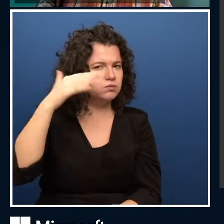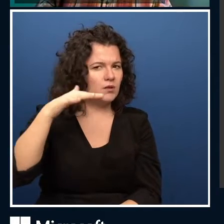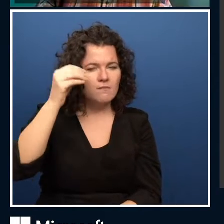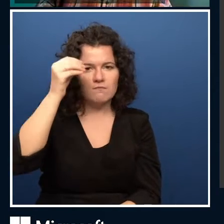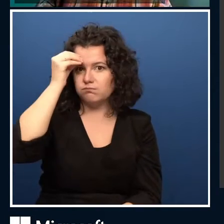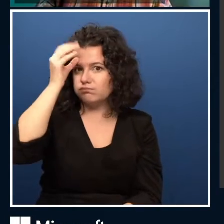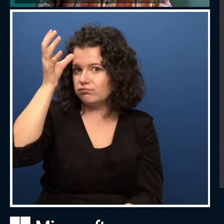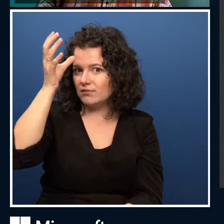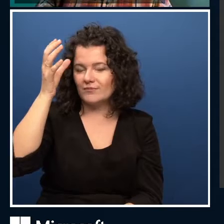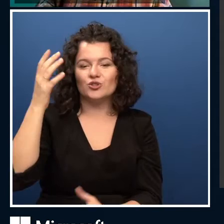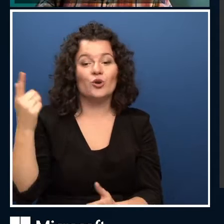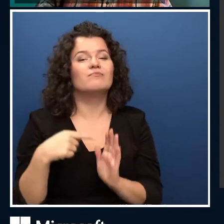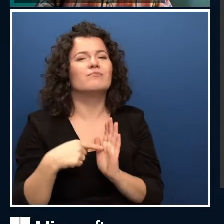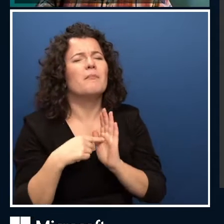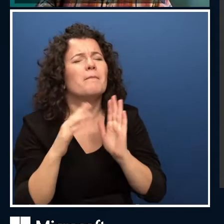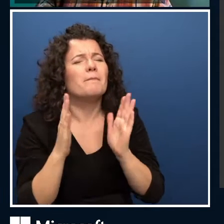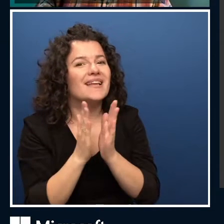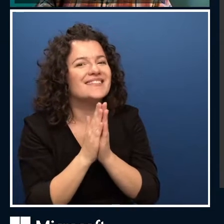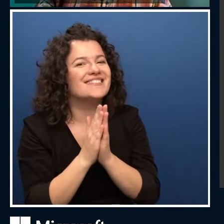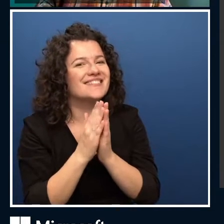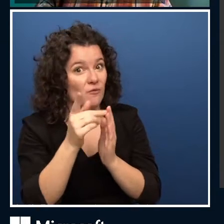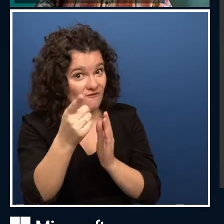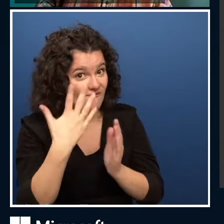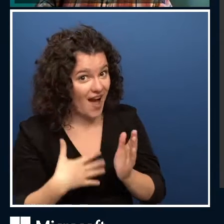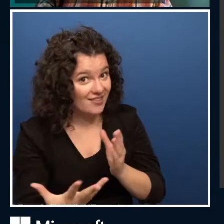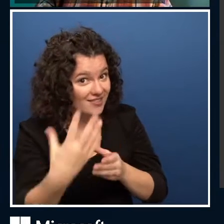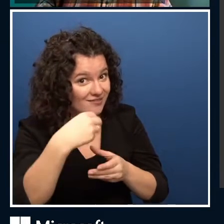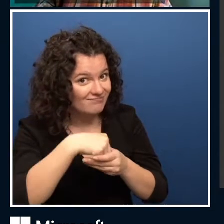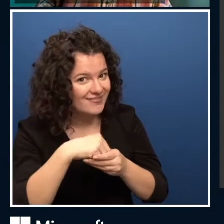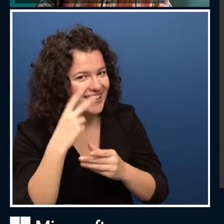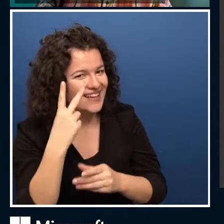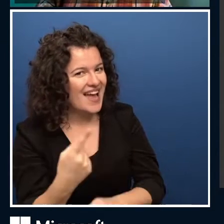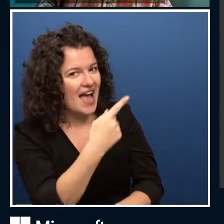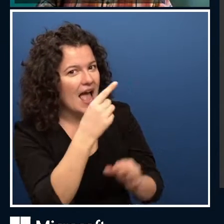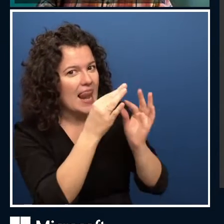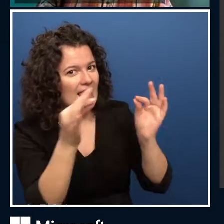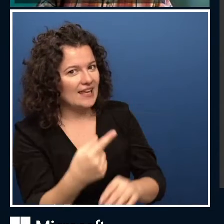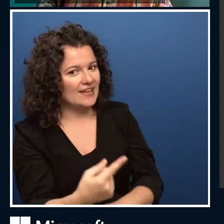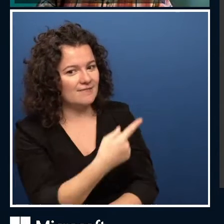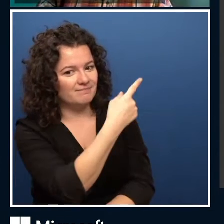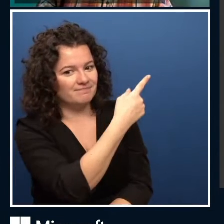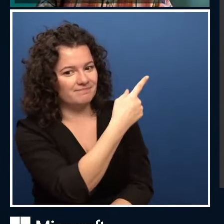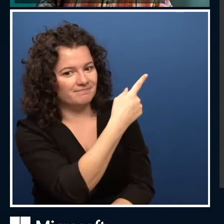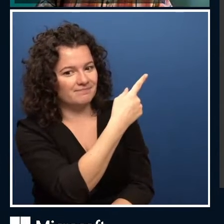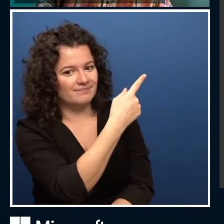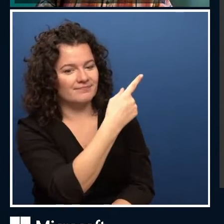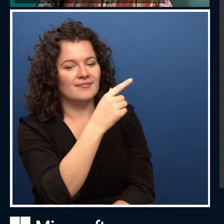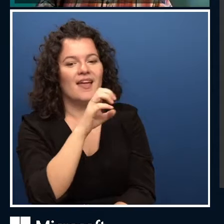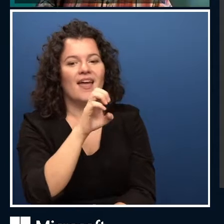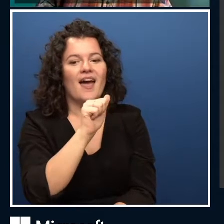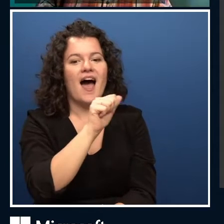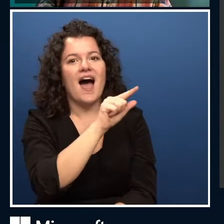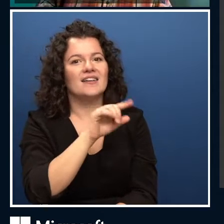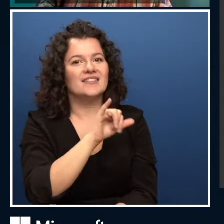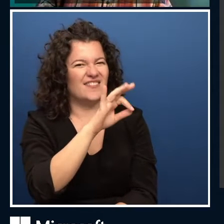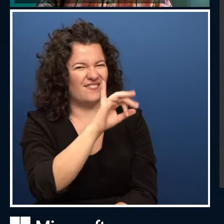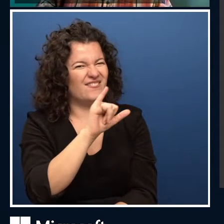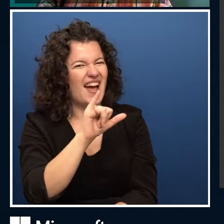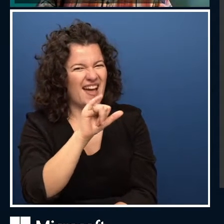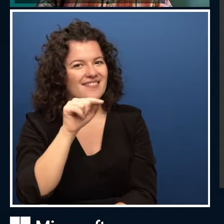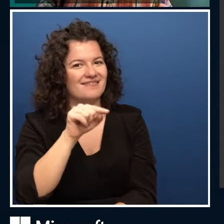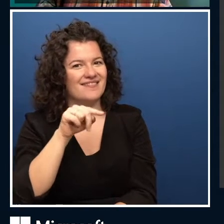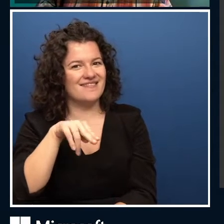easyfi.net slash aiconf slash drop. And what we'll actually do is we'll pop that into the